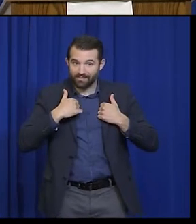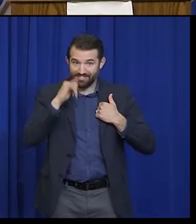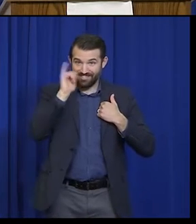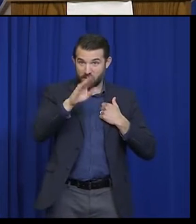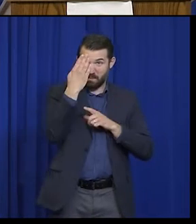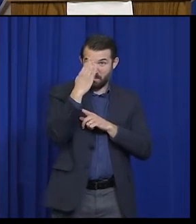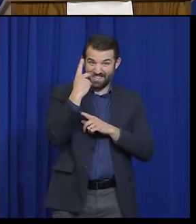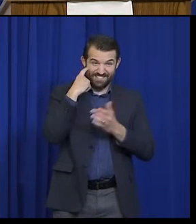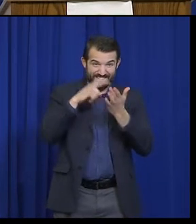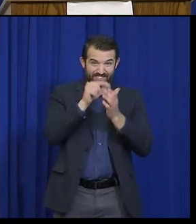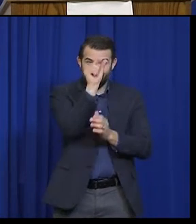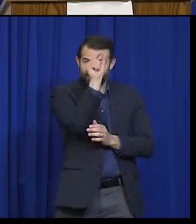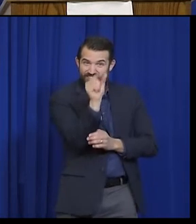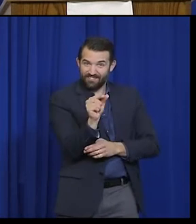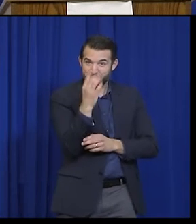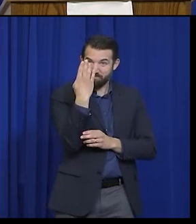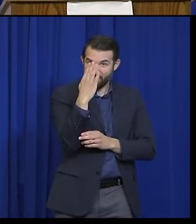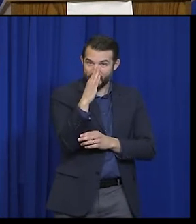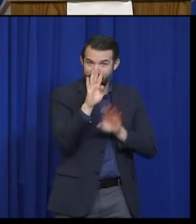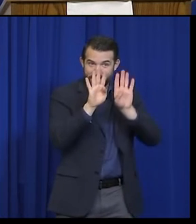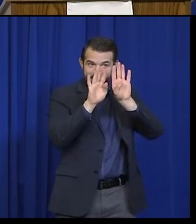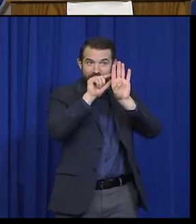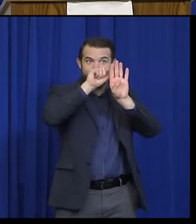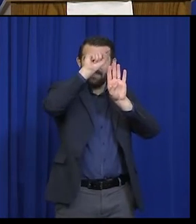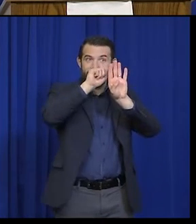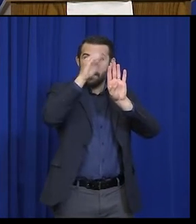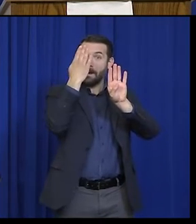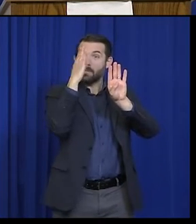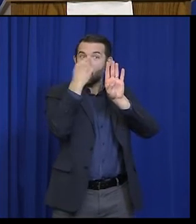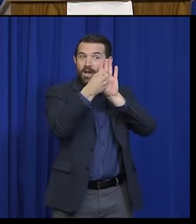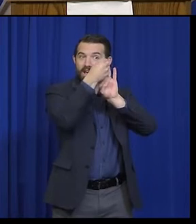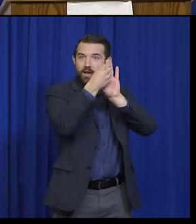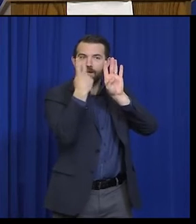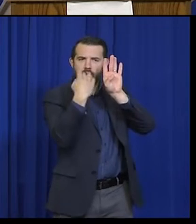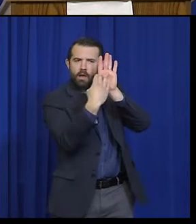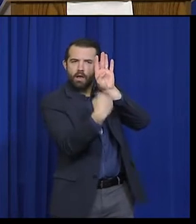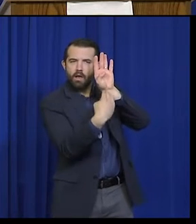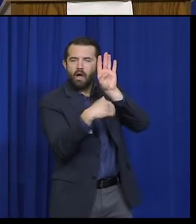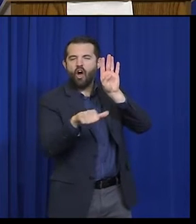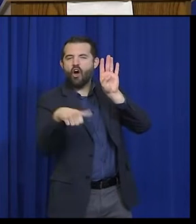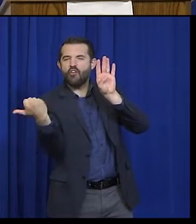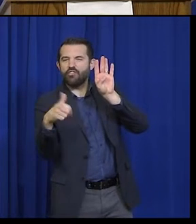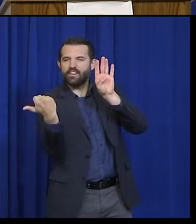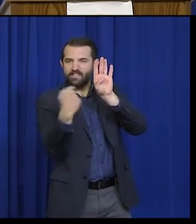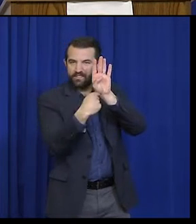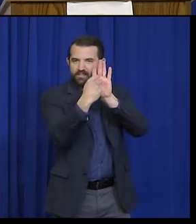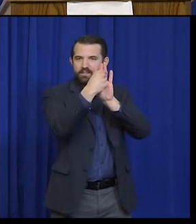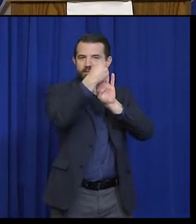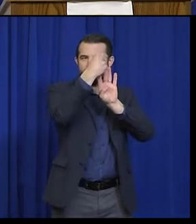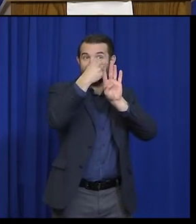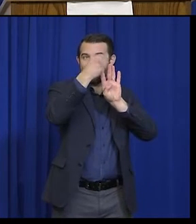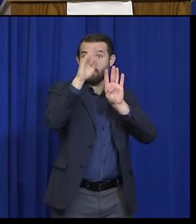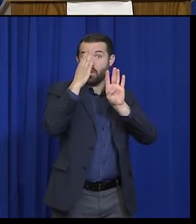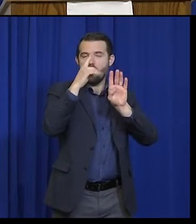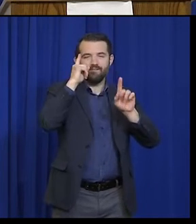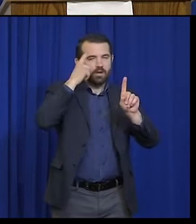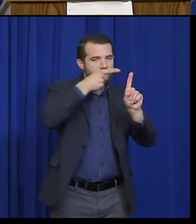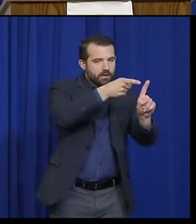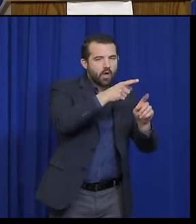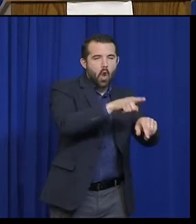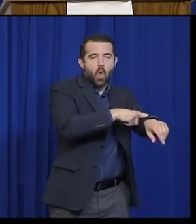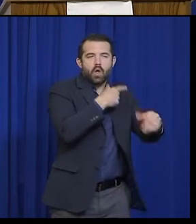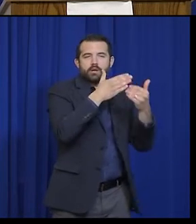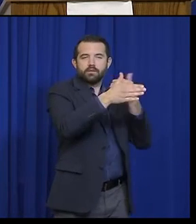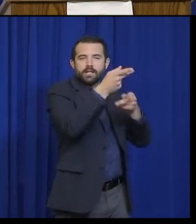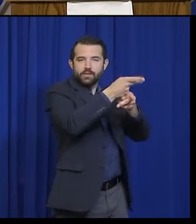the number of cases on the bars that we've seen that are related to long-term care facilities. When we go looking for things, we found